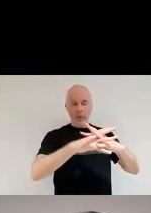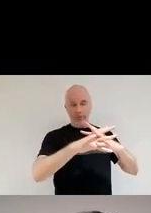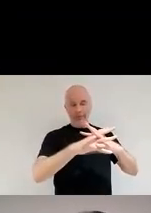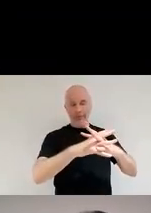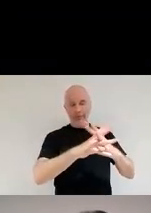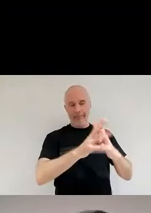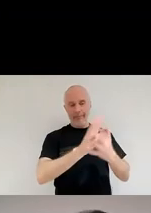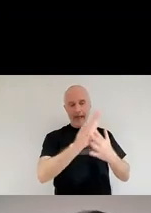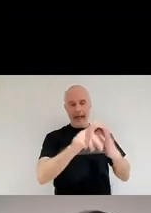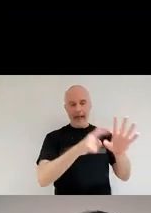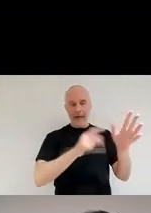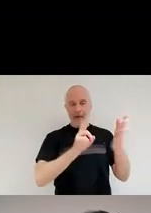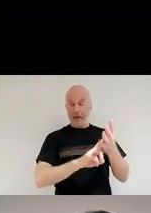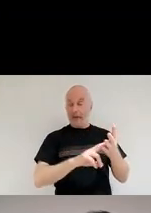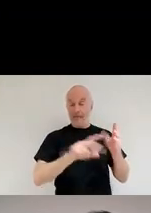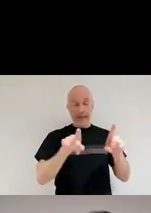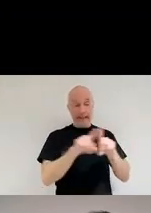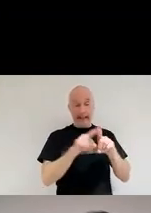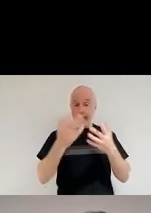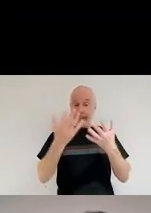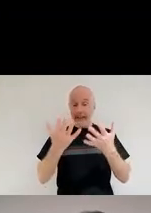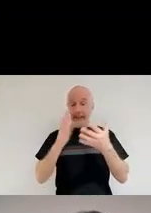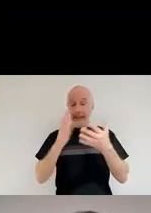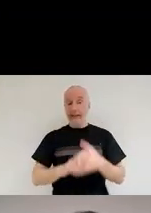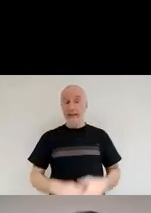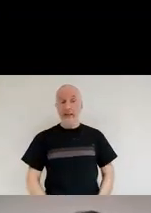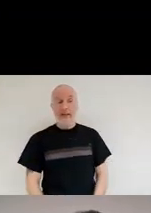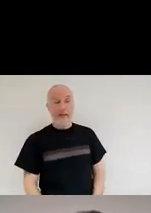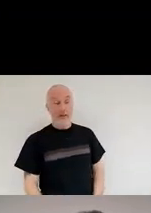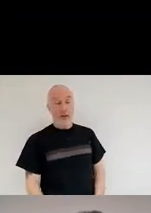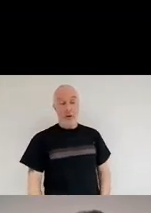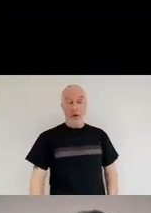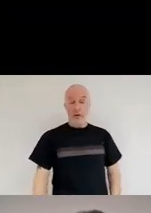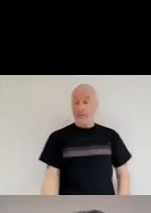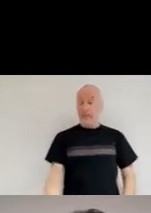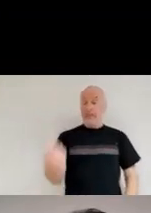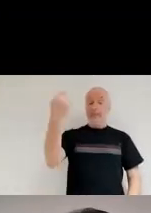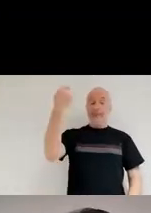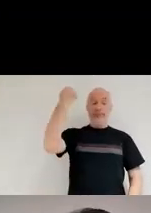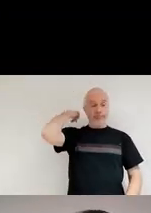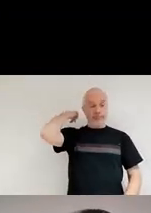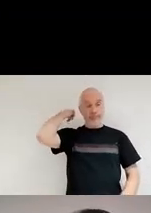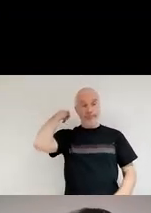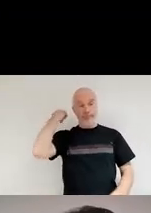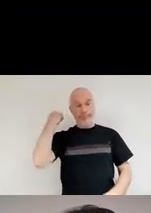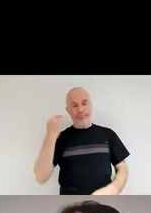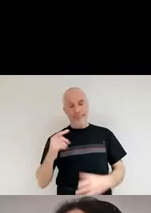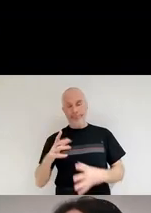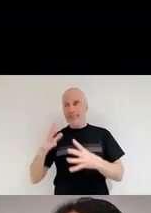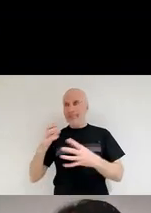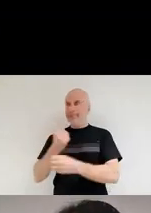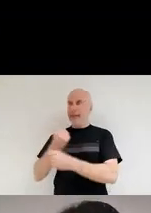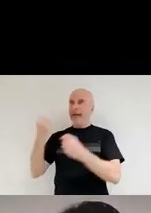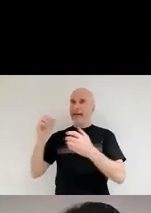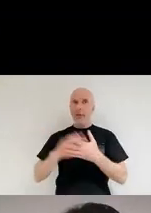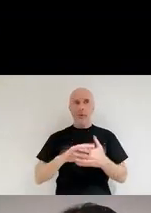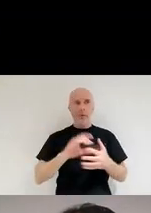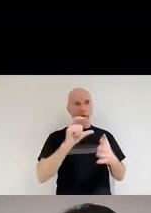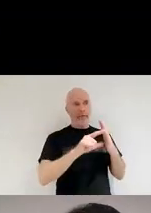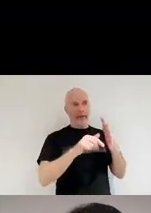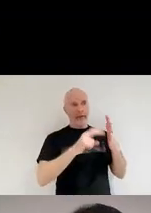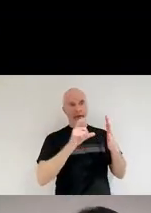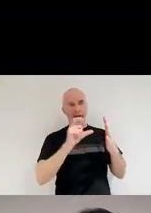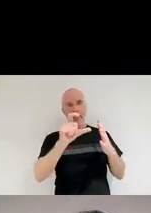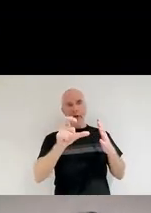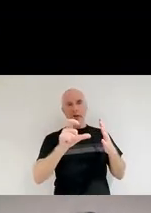happened in the very beginning of the universe when these first stars came about, what we call the cosmic dawn, because it was the first light produced